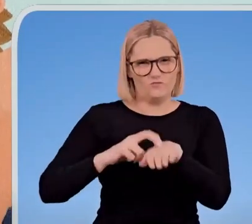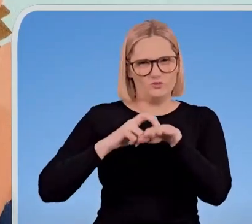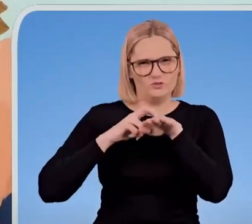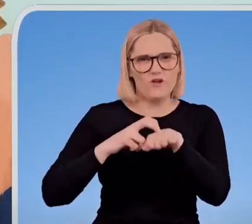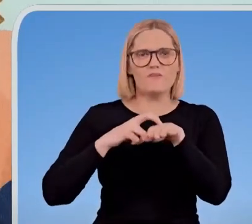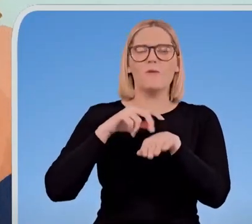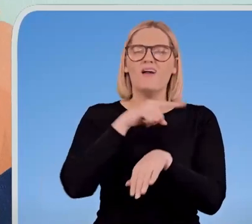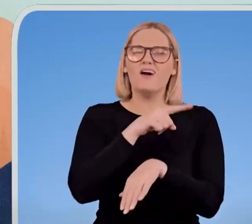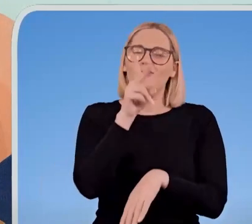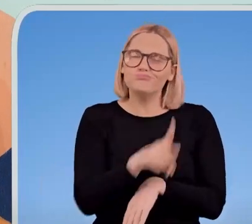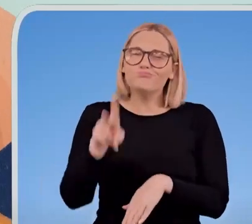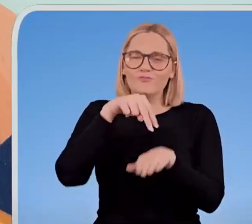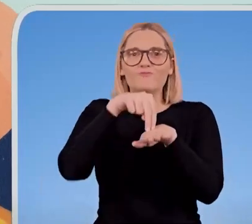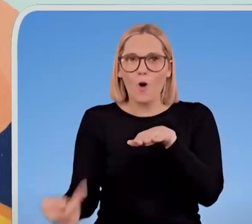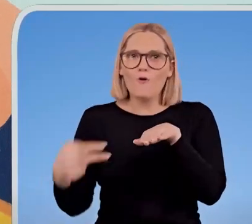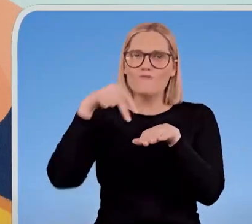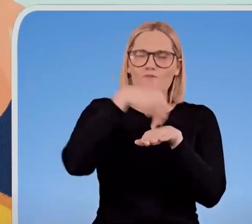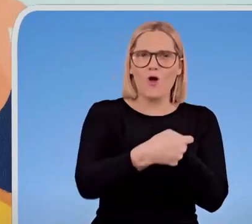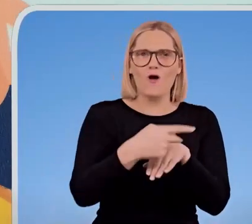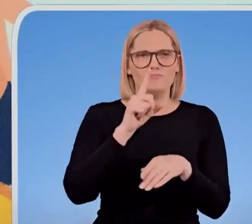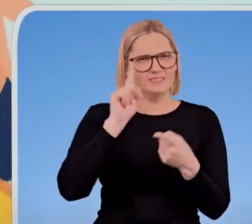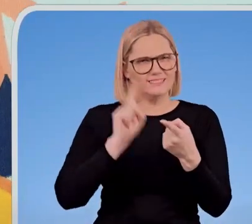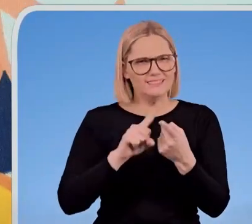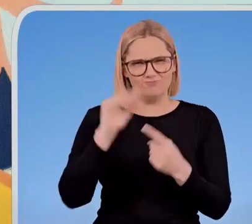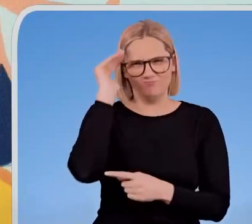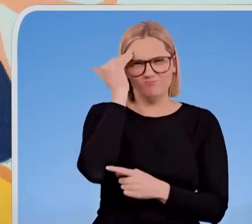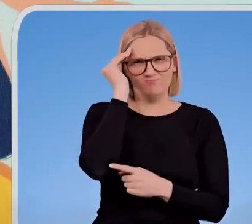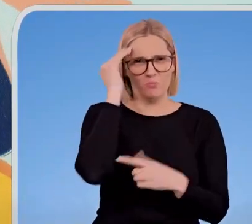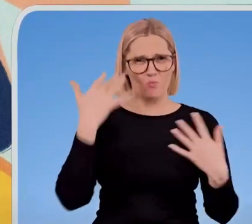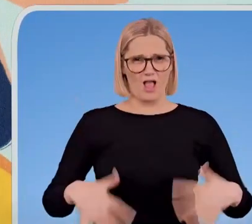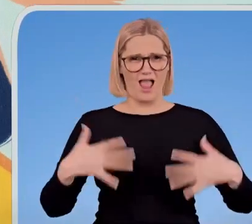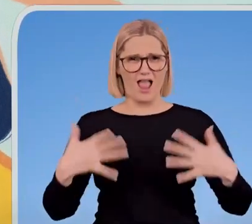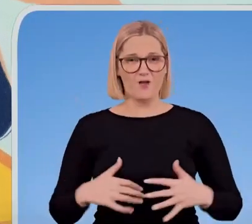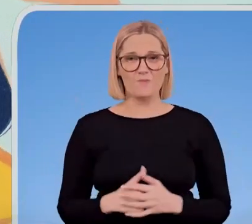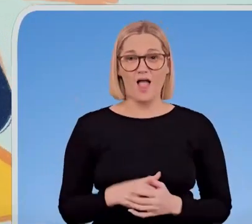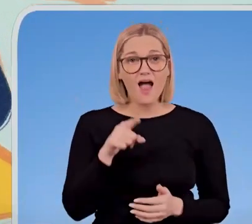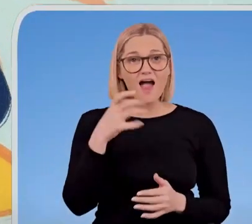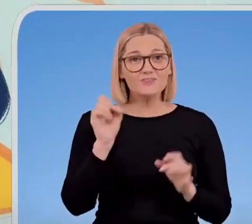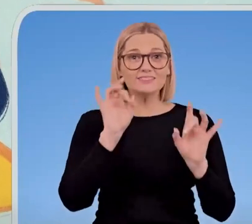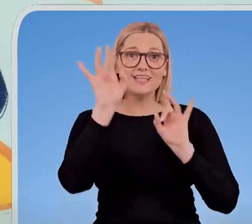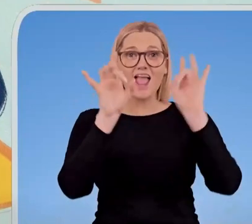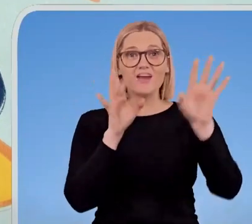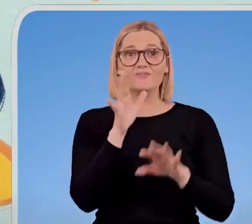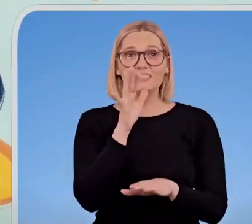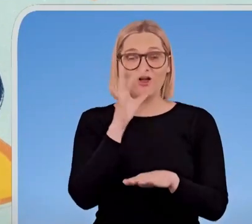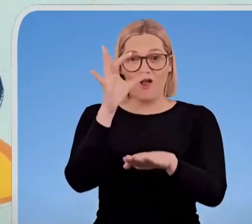But he gets back up. Good one. And there's a little starfish on his surfboard along for the ride.